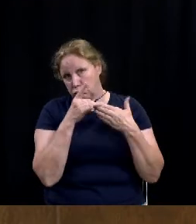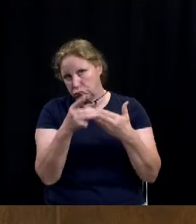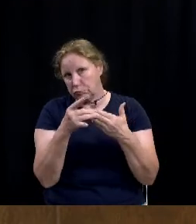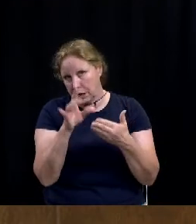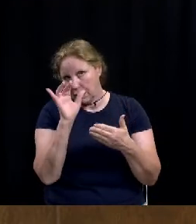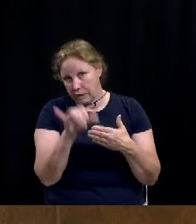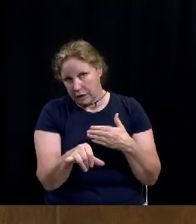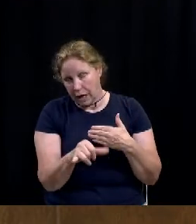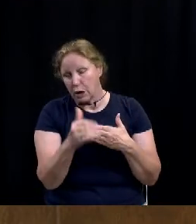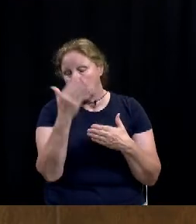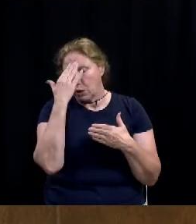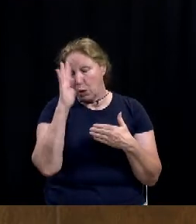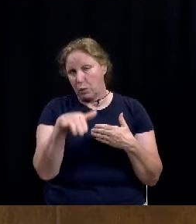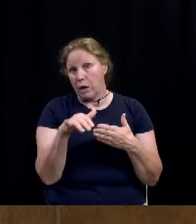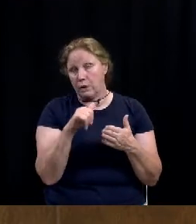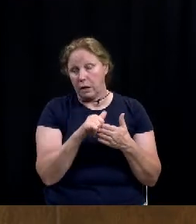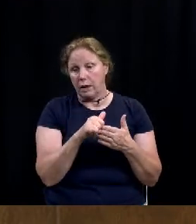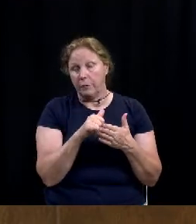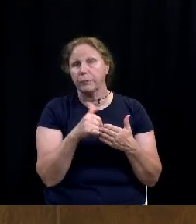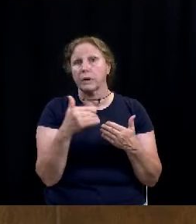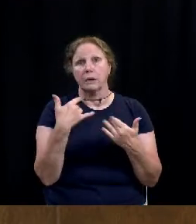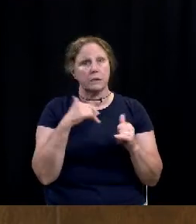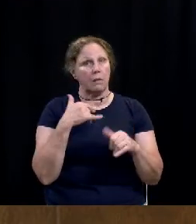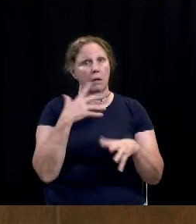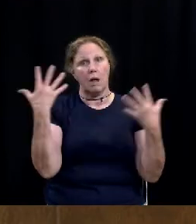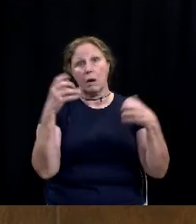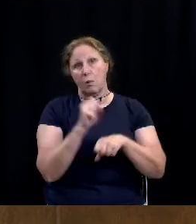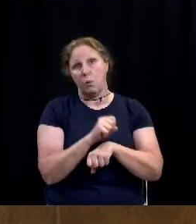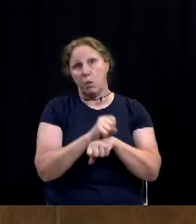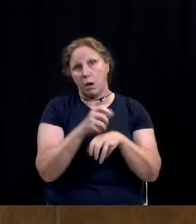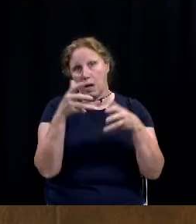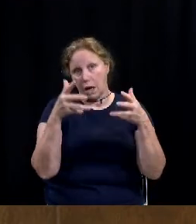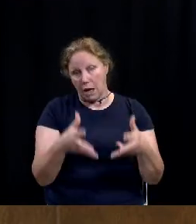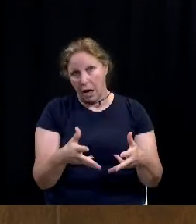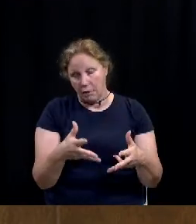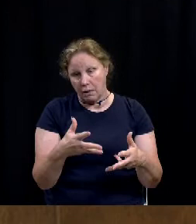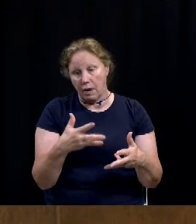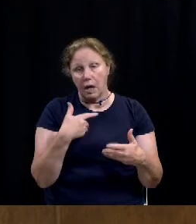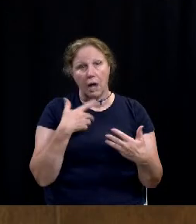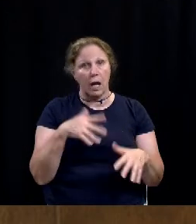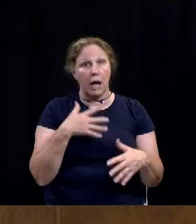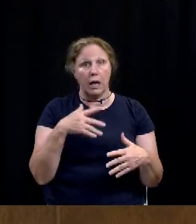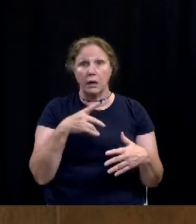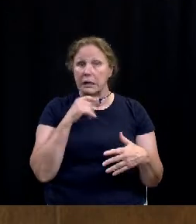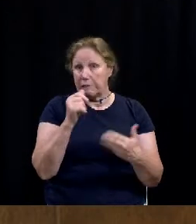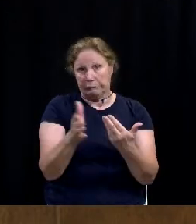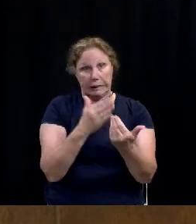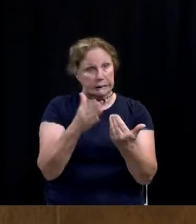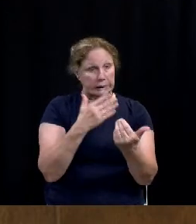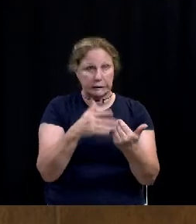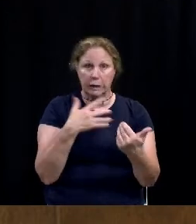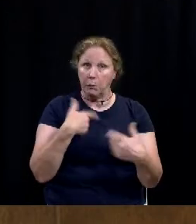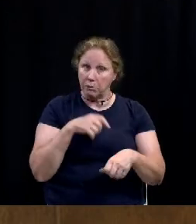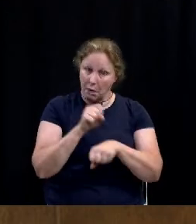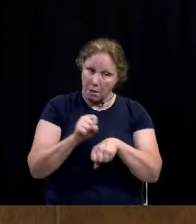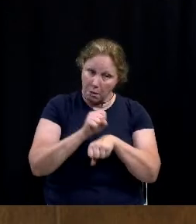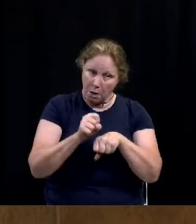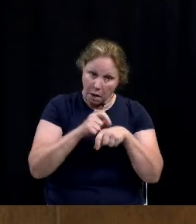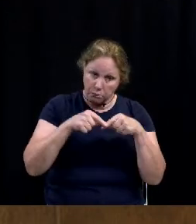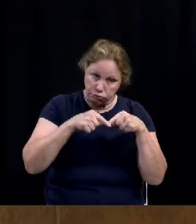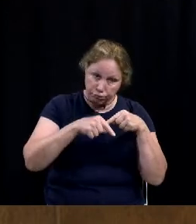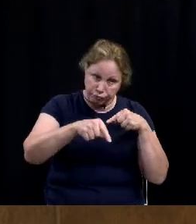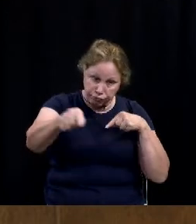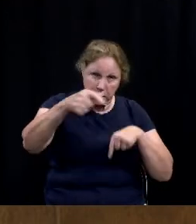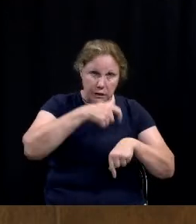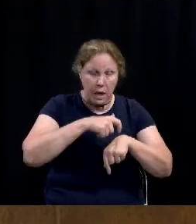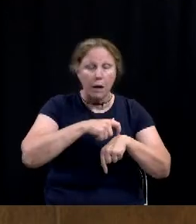area knowing that we still have work to do and we still have a long road ahead of us but I'm glad that we are on the right path and we are